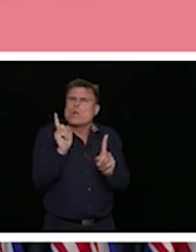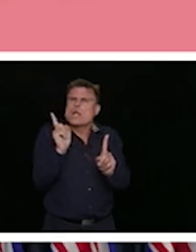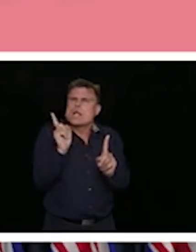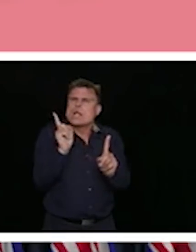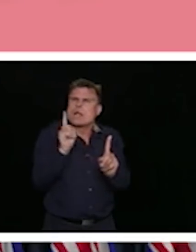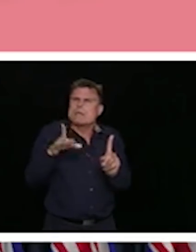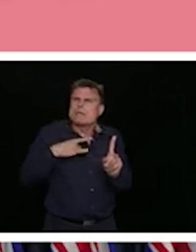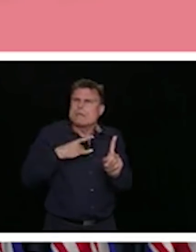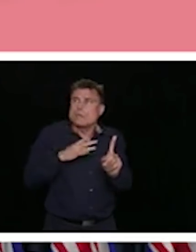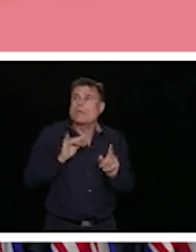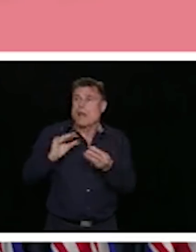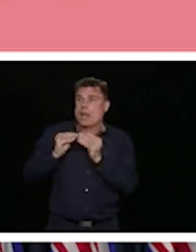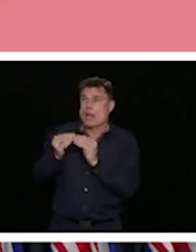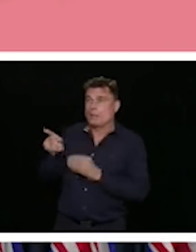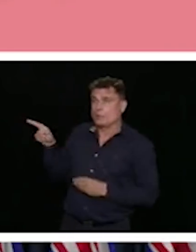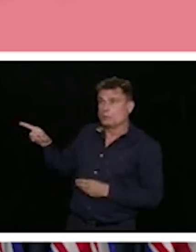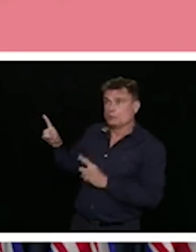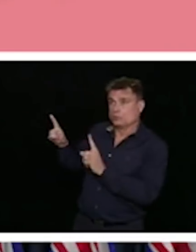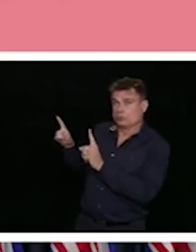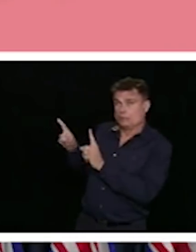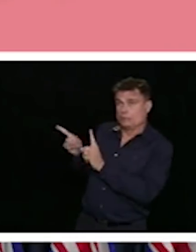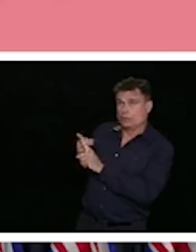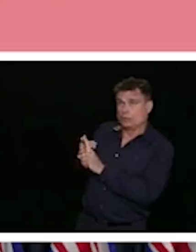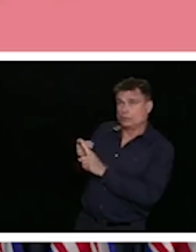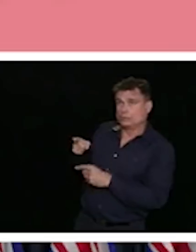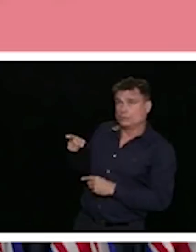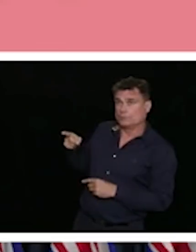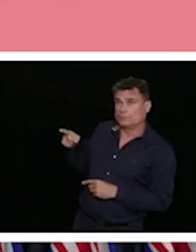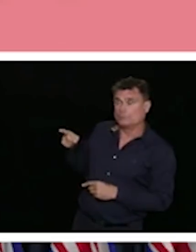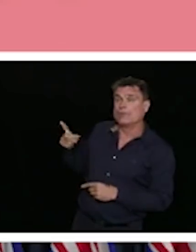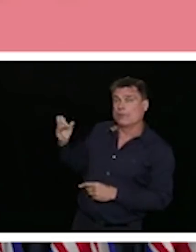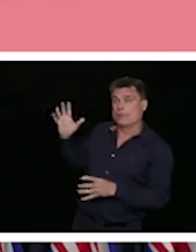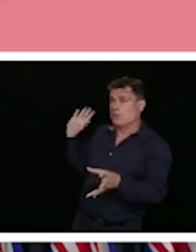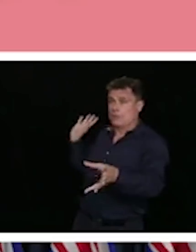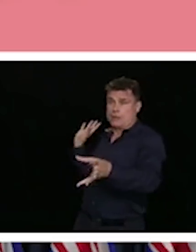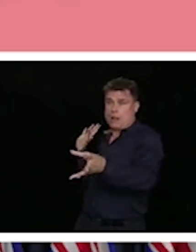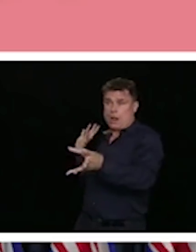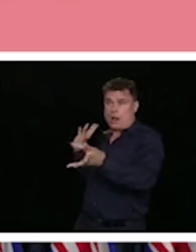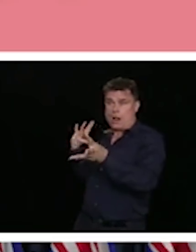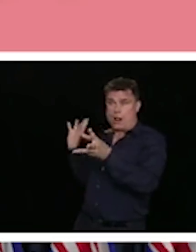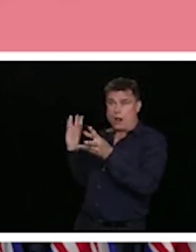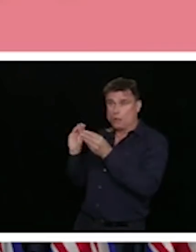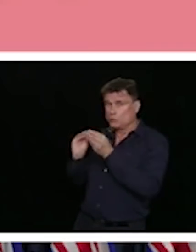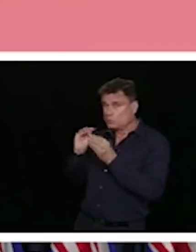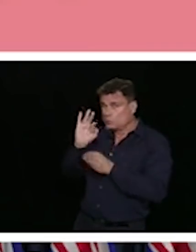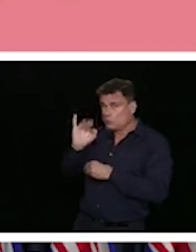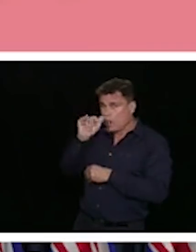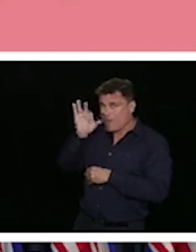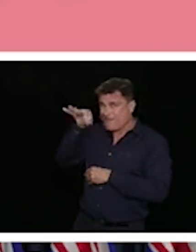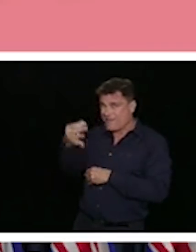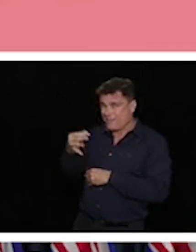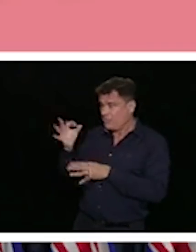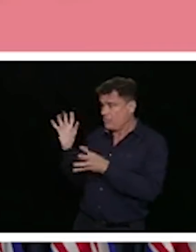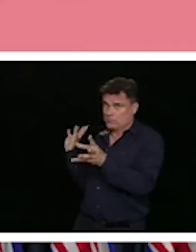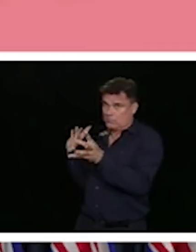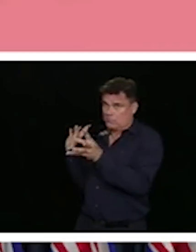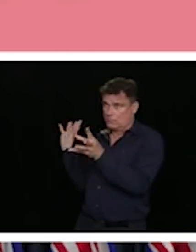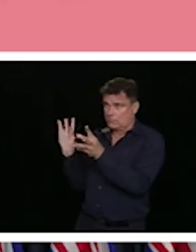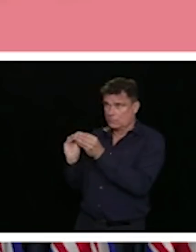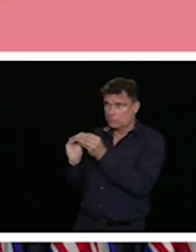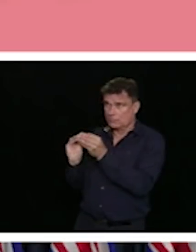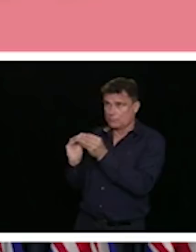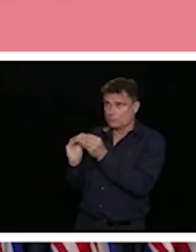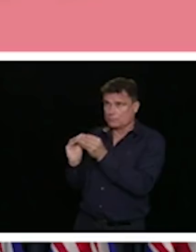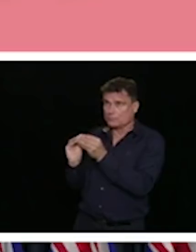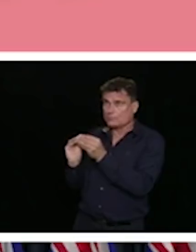back to July 9th when we had 183 people who had died out of the 2,978 cases that we